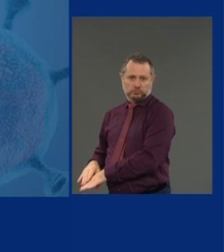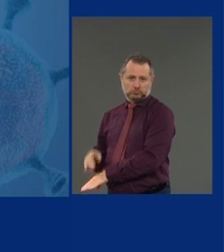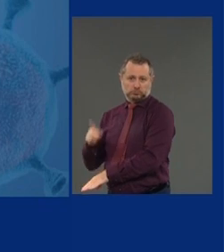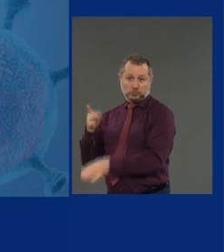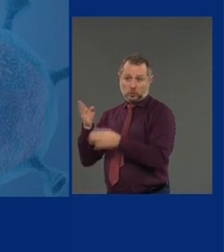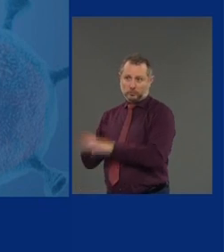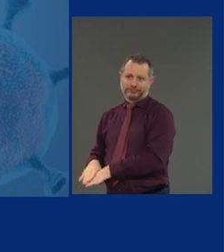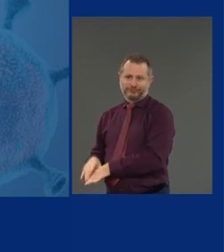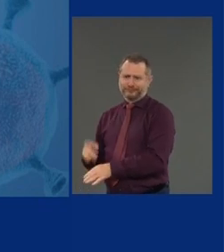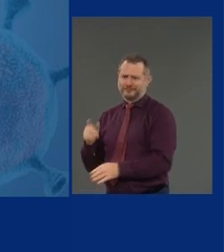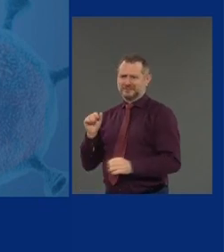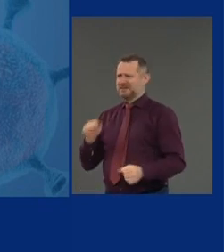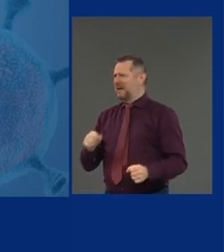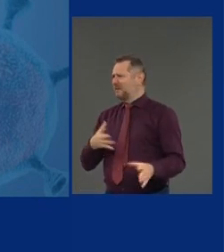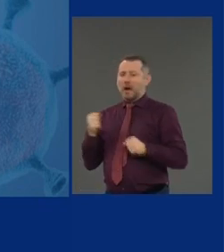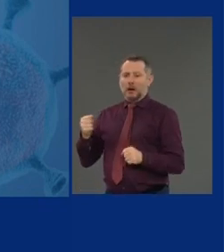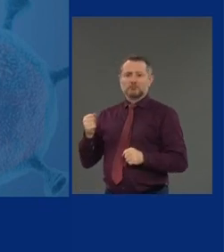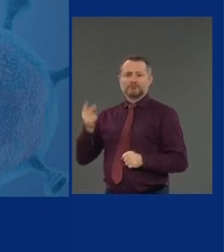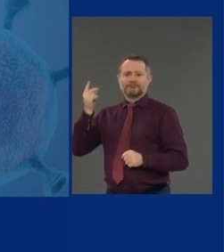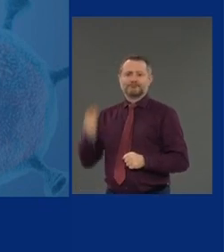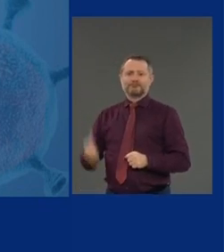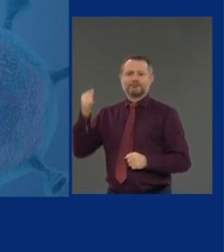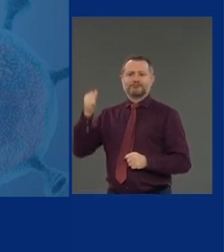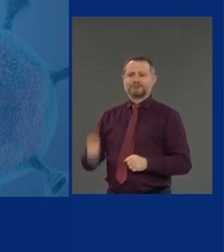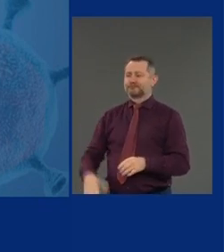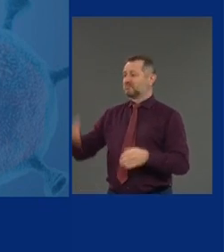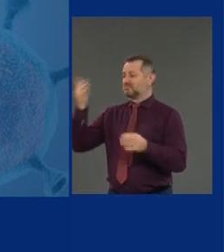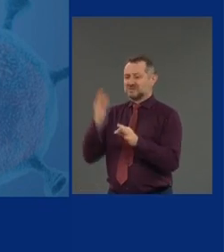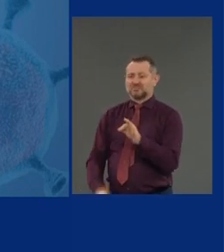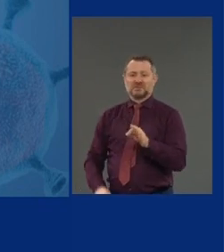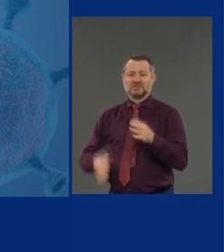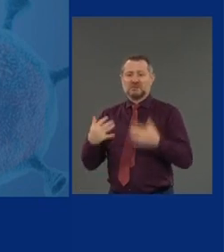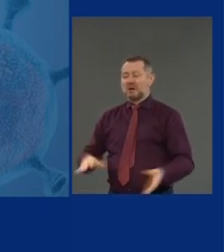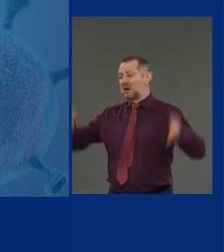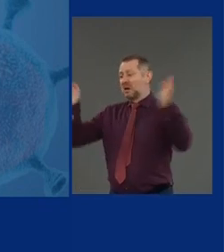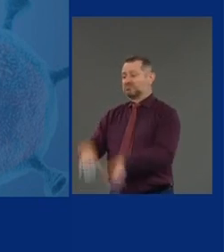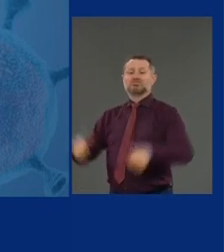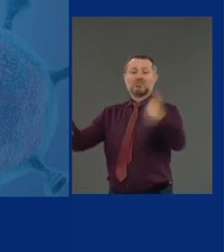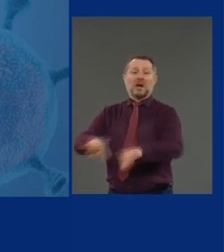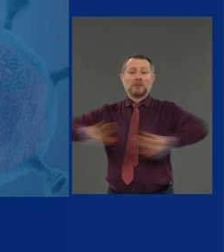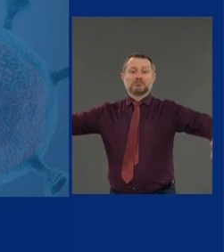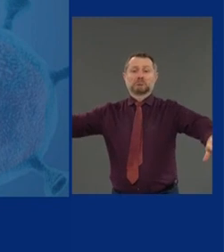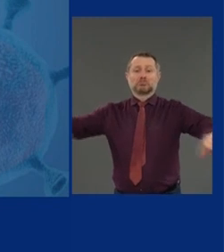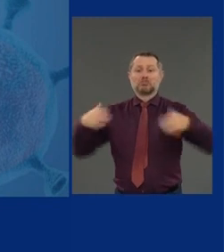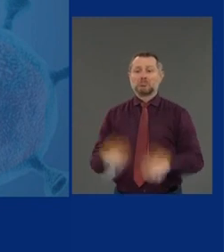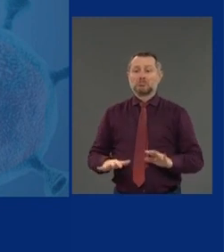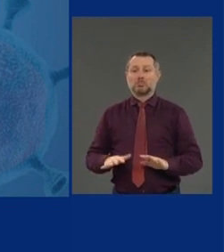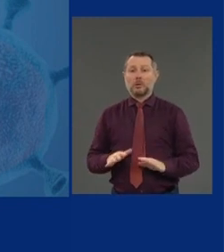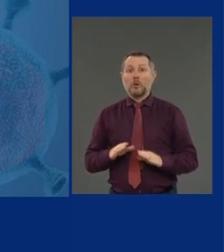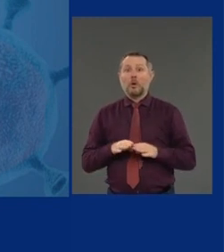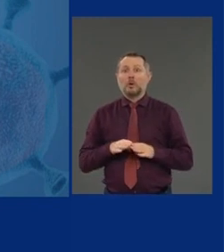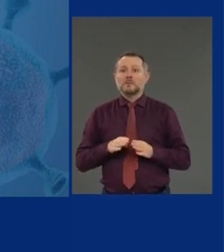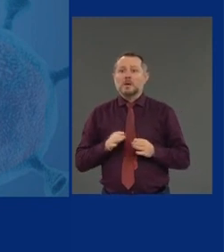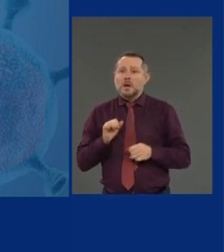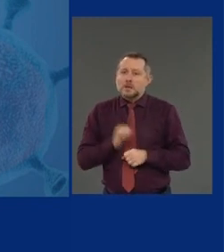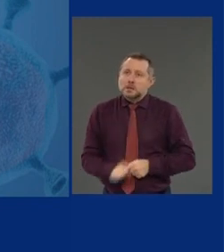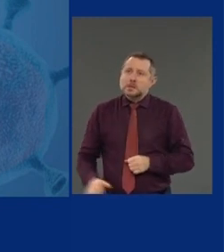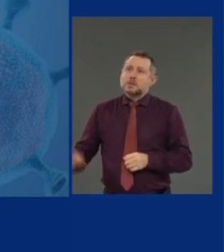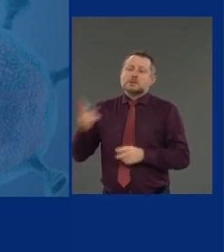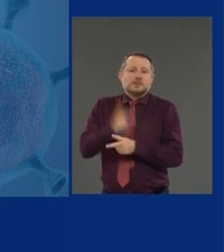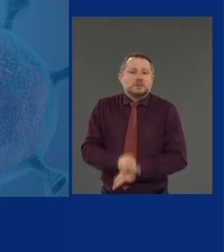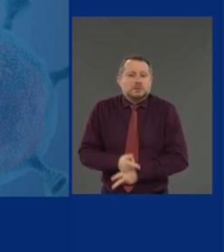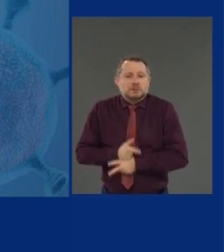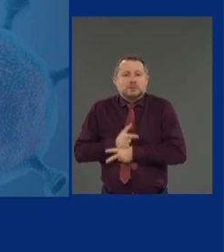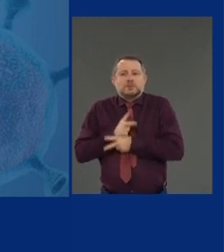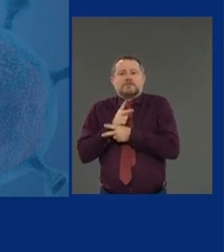but it was simple. Everything is closed. Reopening is more delicate and more nuanced. And